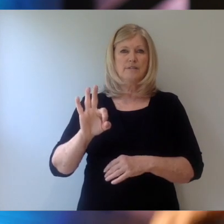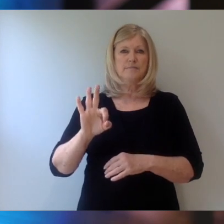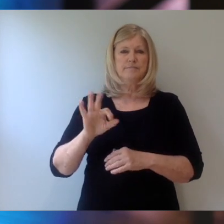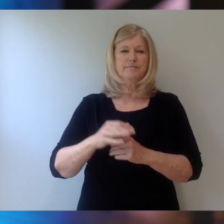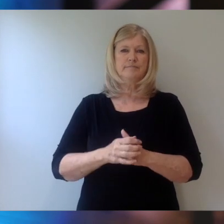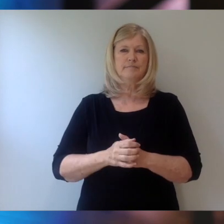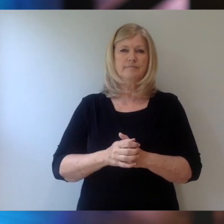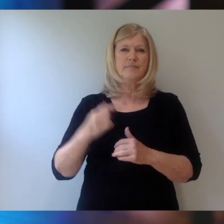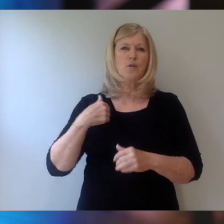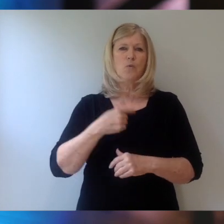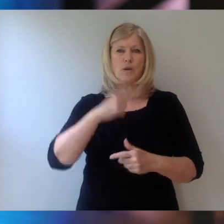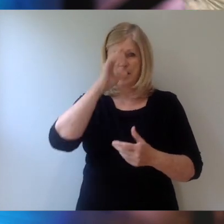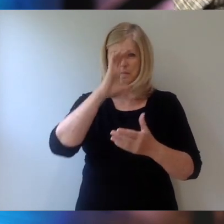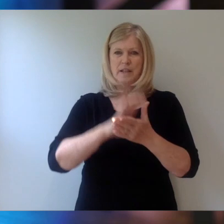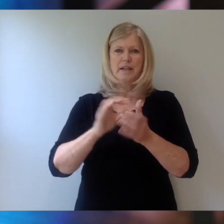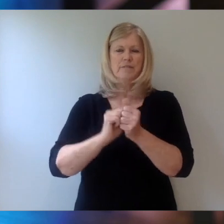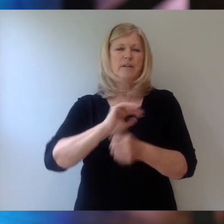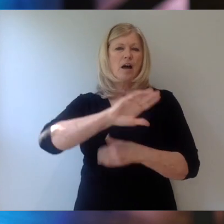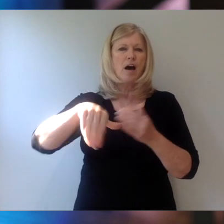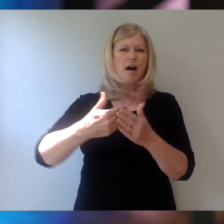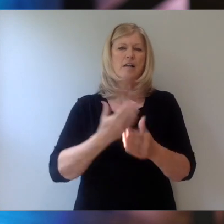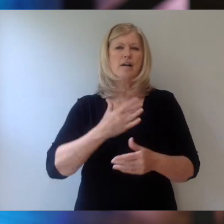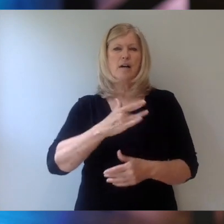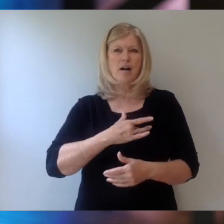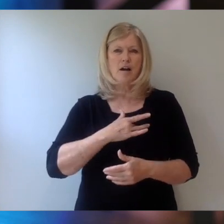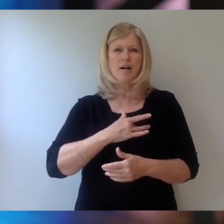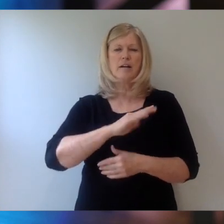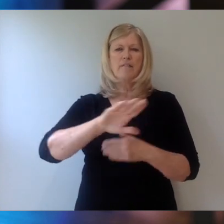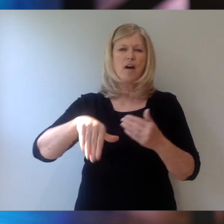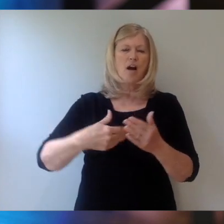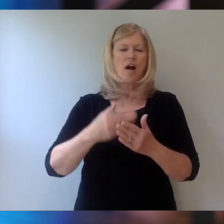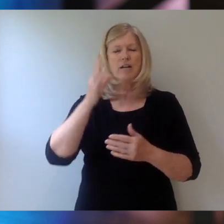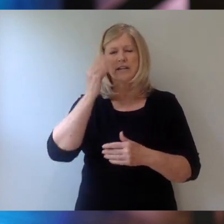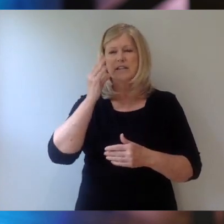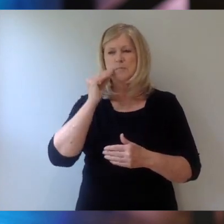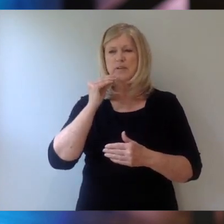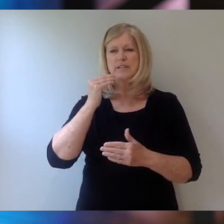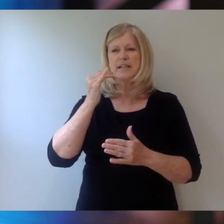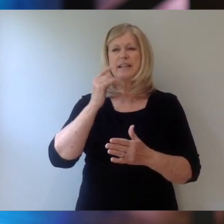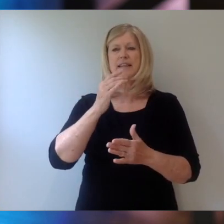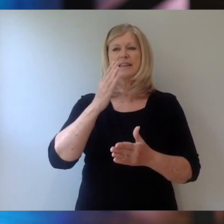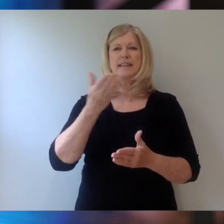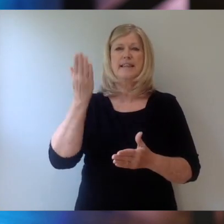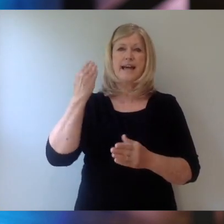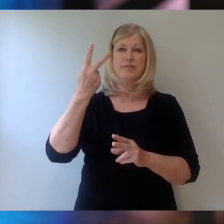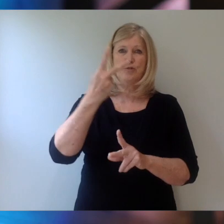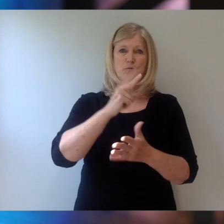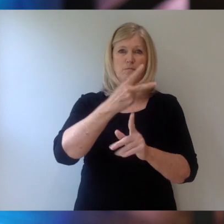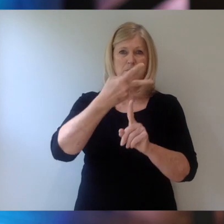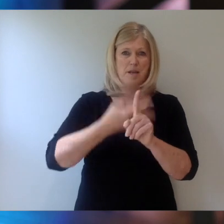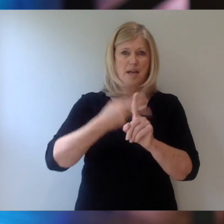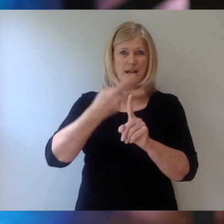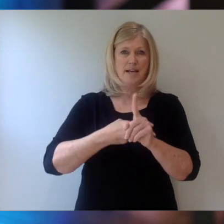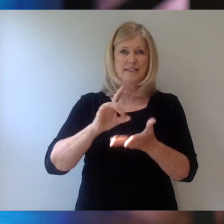That we believe with all of our heart over all of the experiences over the last two months, and exile is one of those big ones in